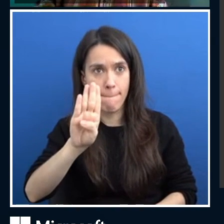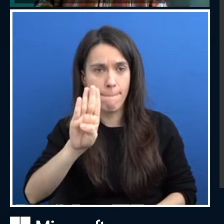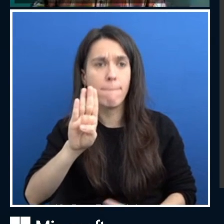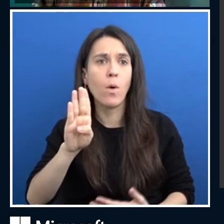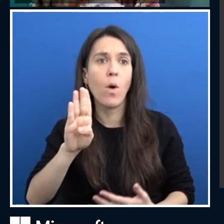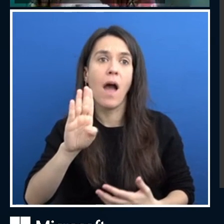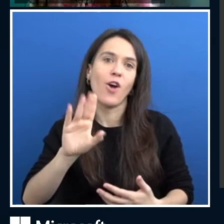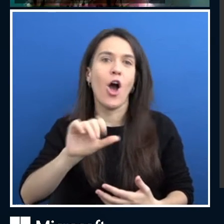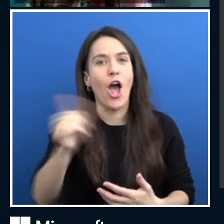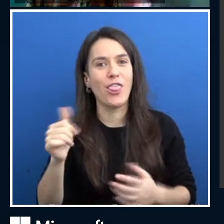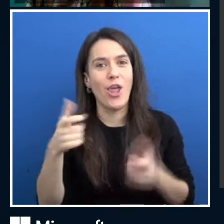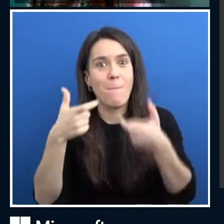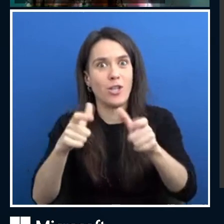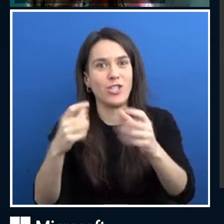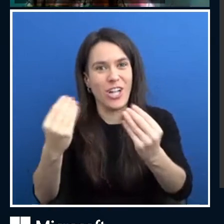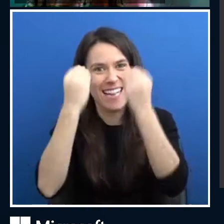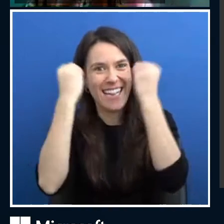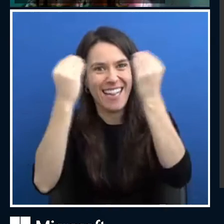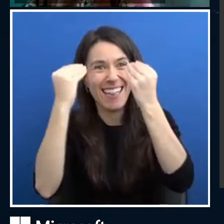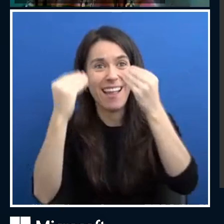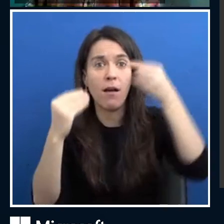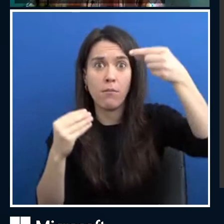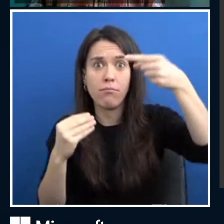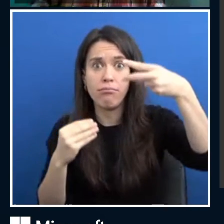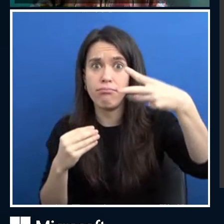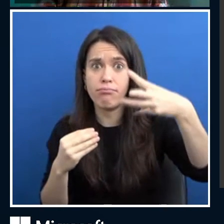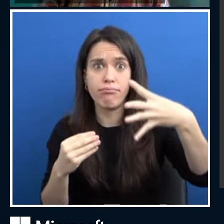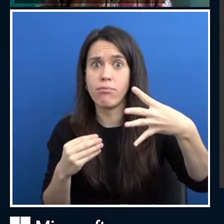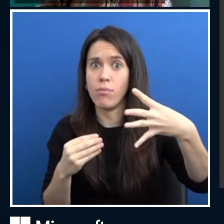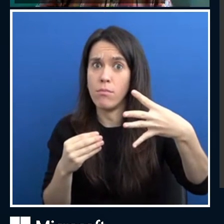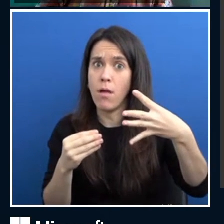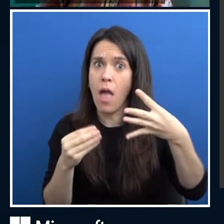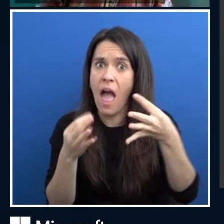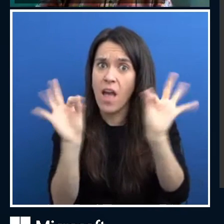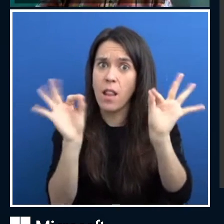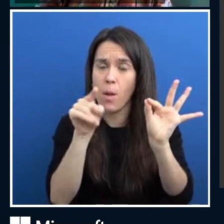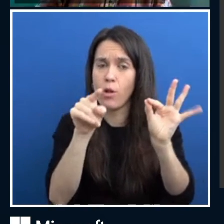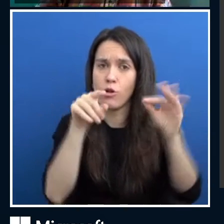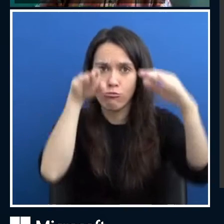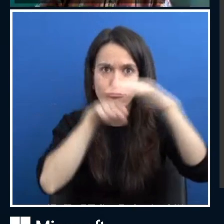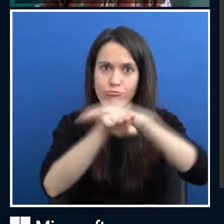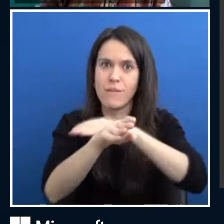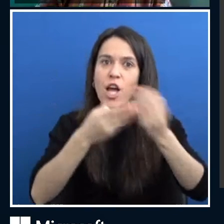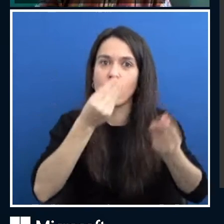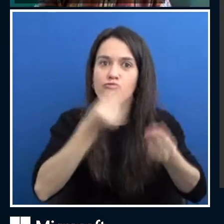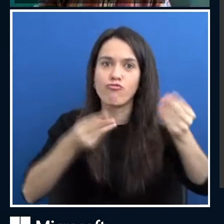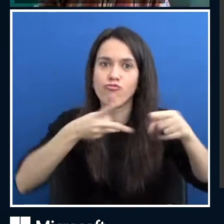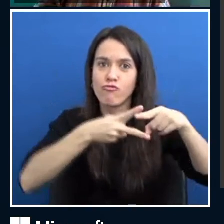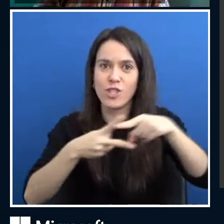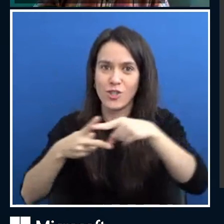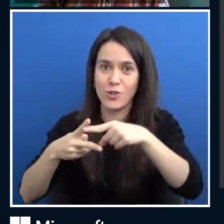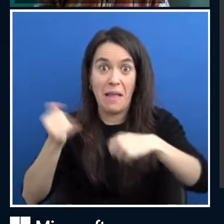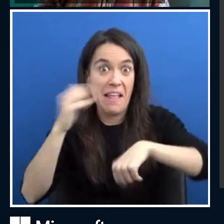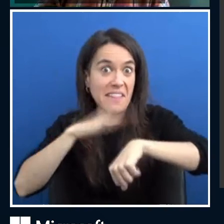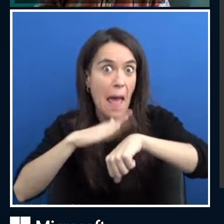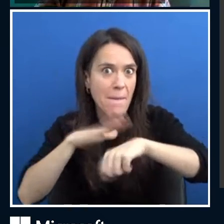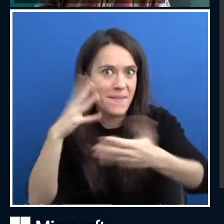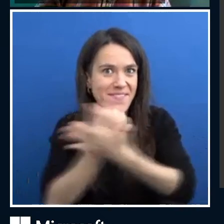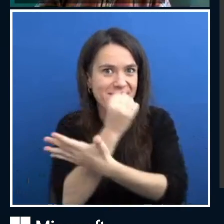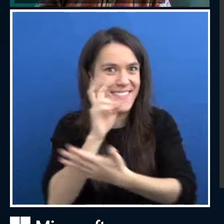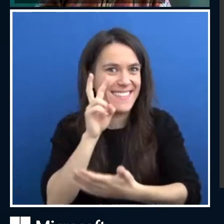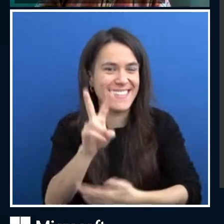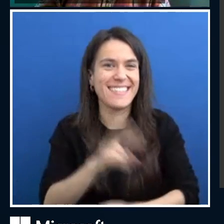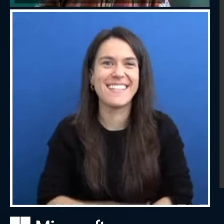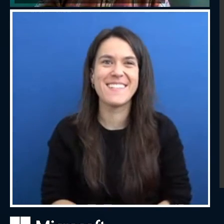Uh, all those links are available at our resources page, so go and explore them now if you have time. And finally, Databricks, a